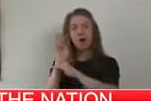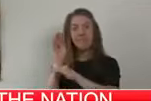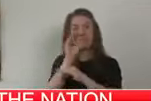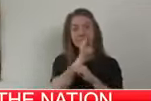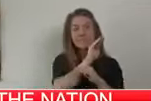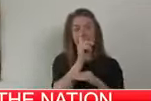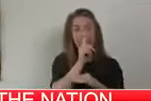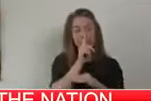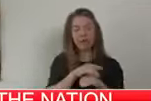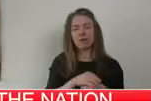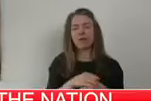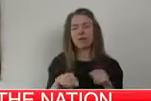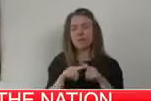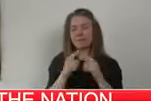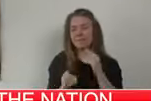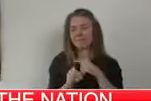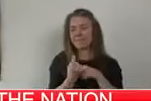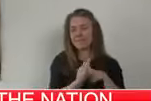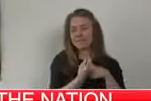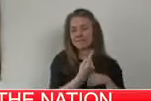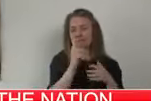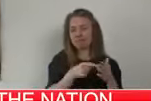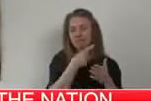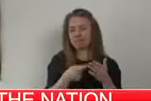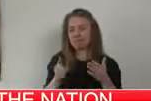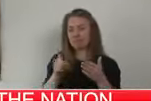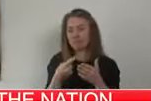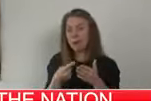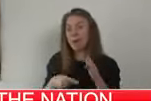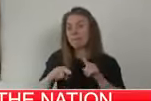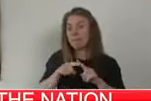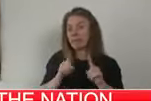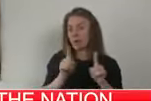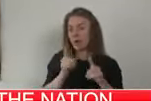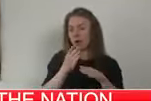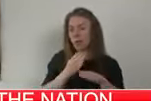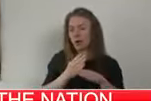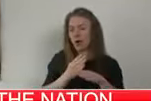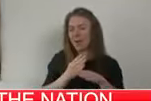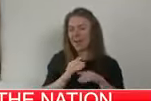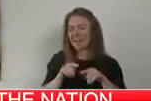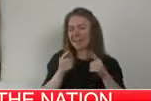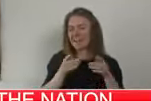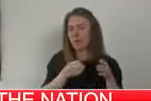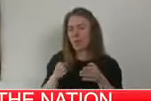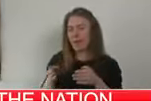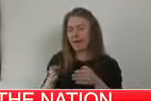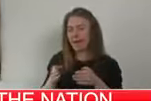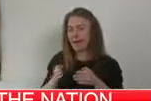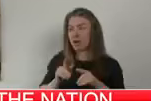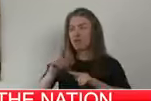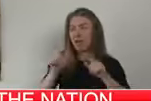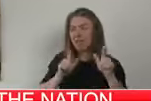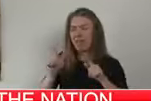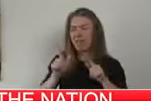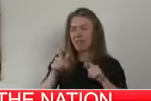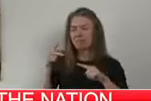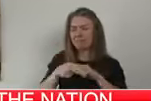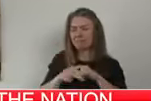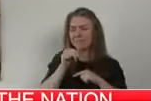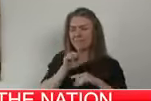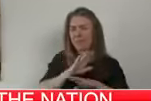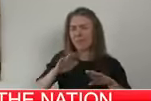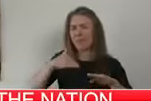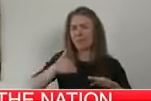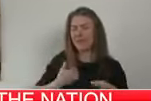also the level where we ask people to work differently if they can and cancel unnecessary travel. Alert level three